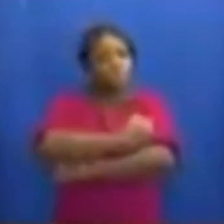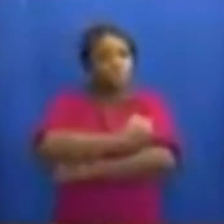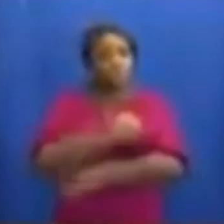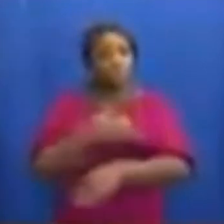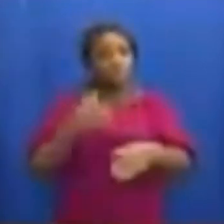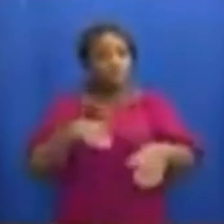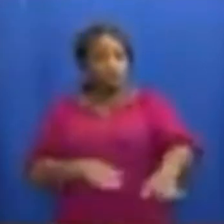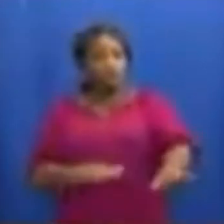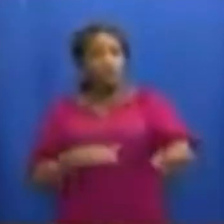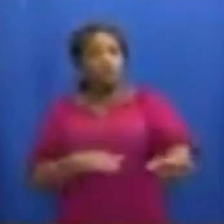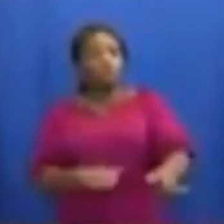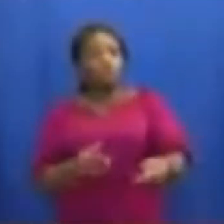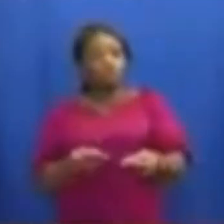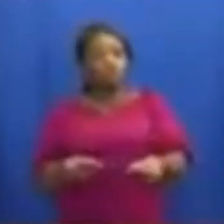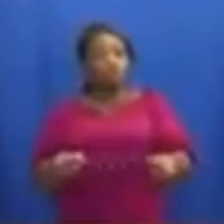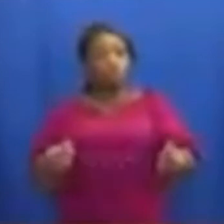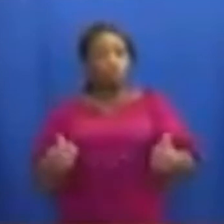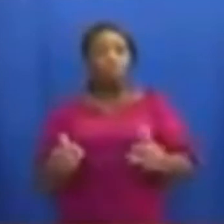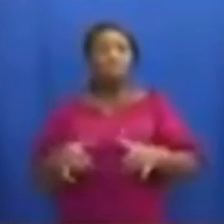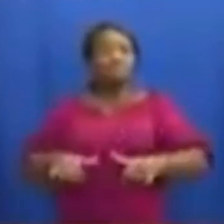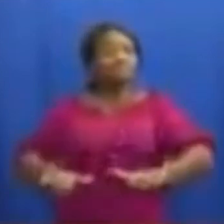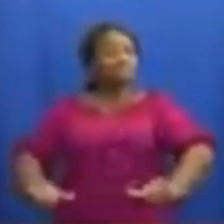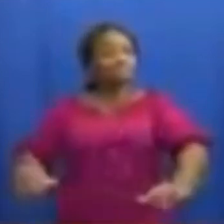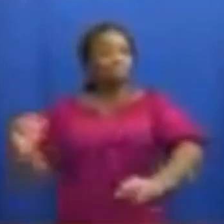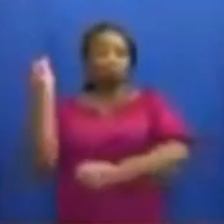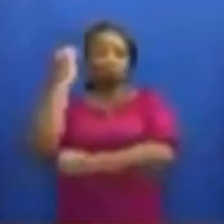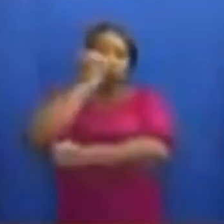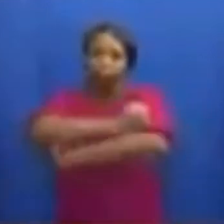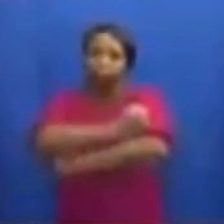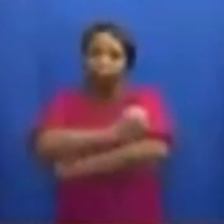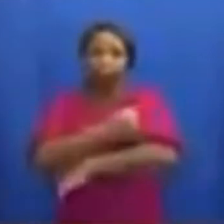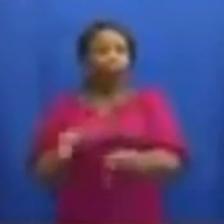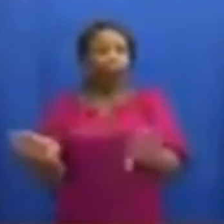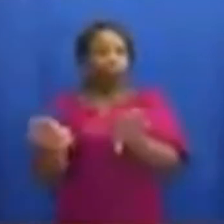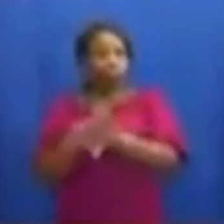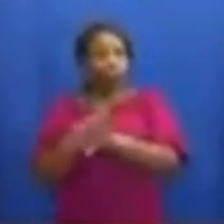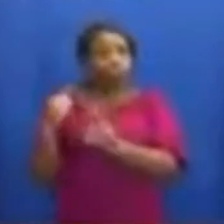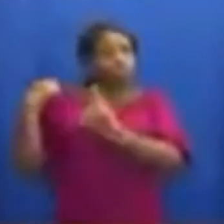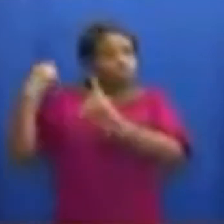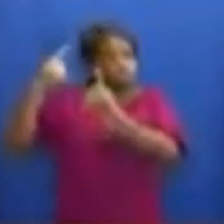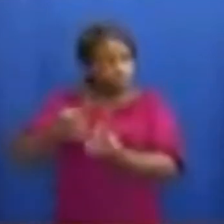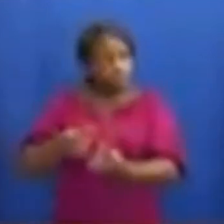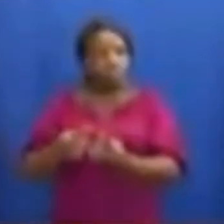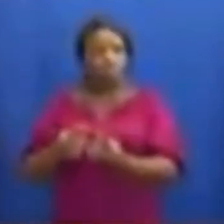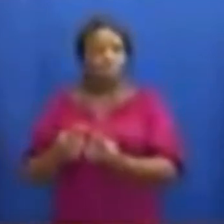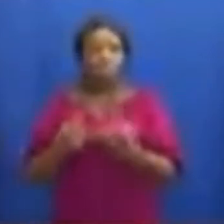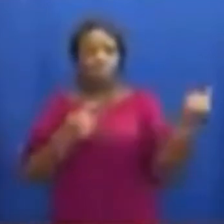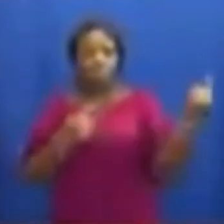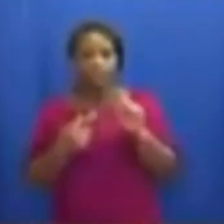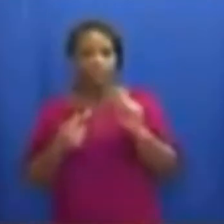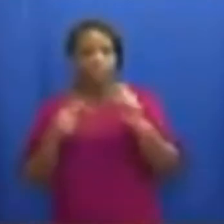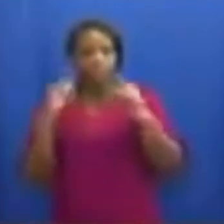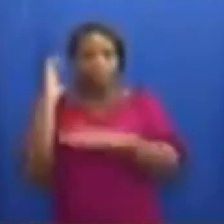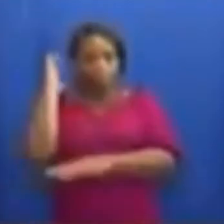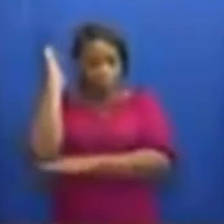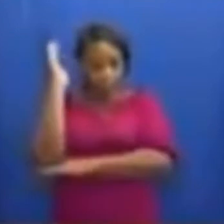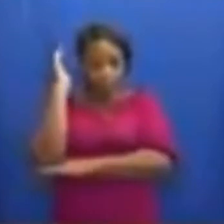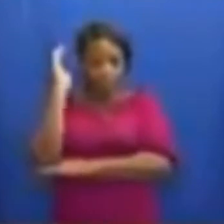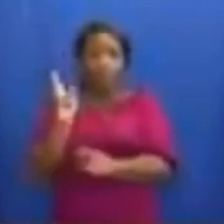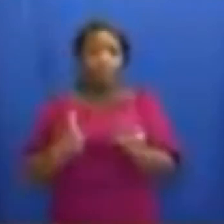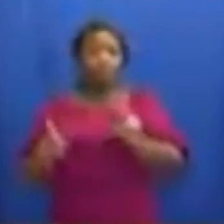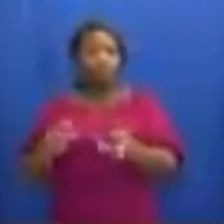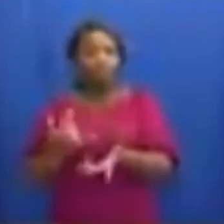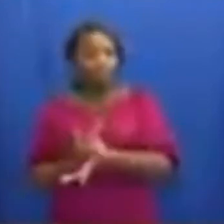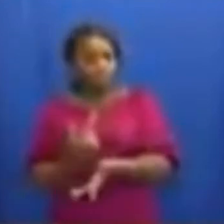sea will continue to remain closed to human traffic until further notice. Fellow